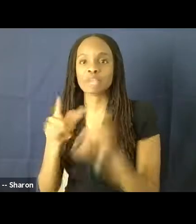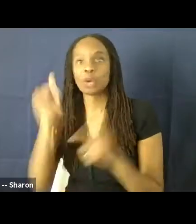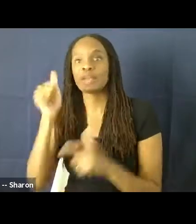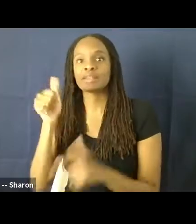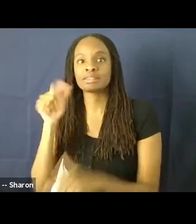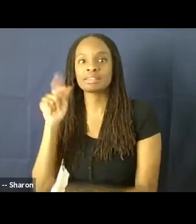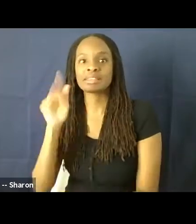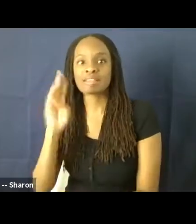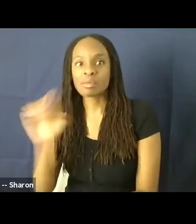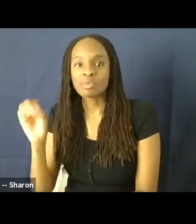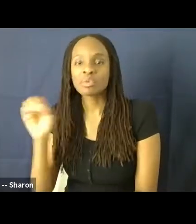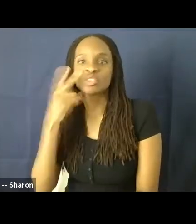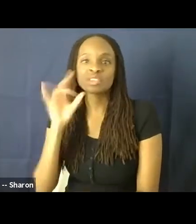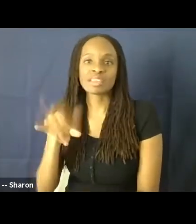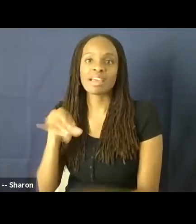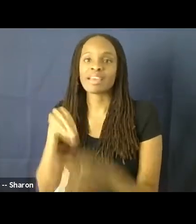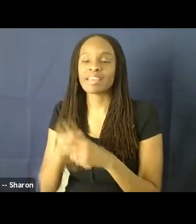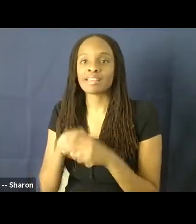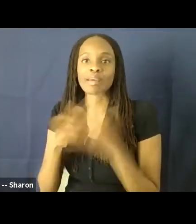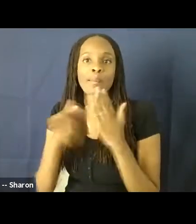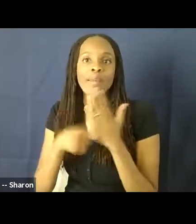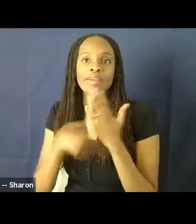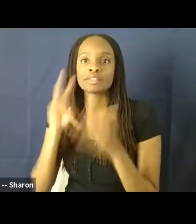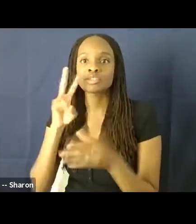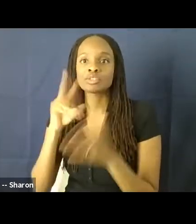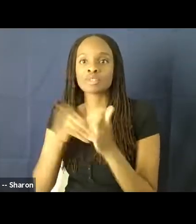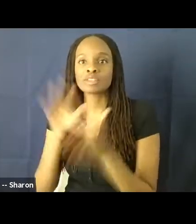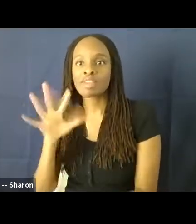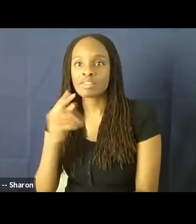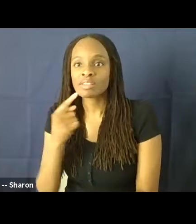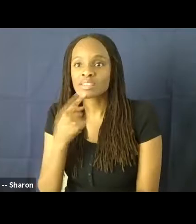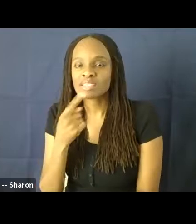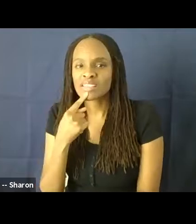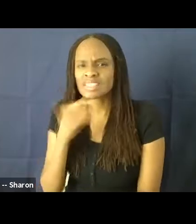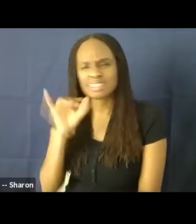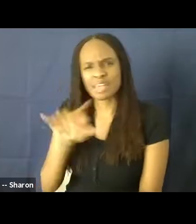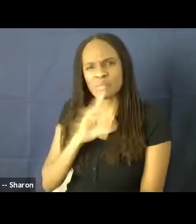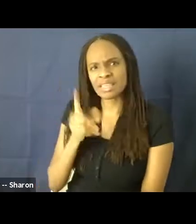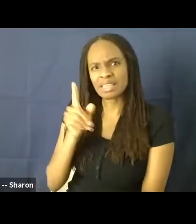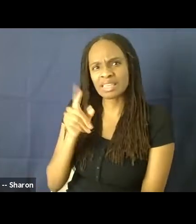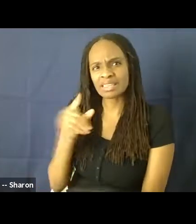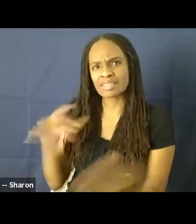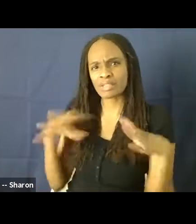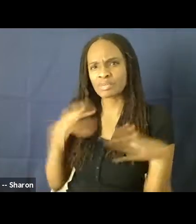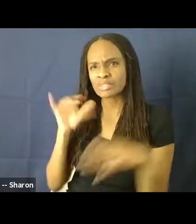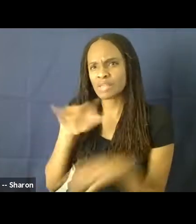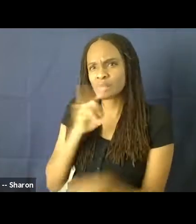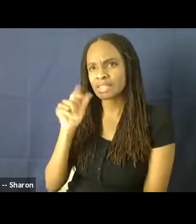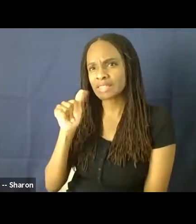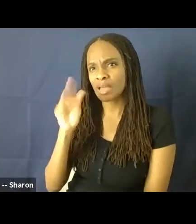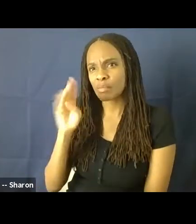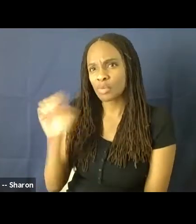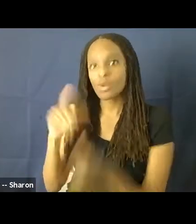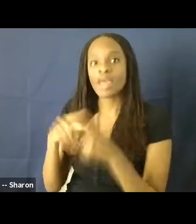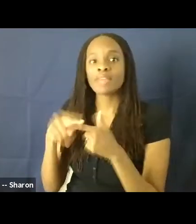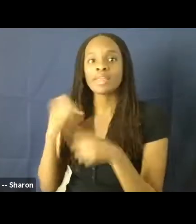GQ magazine in 2005 where they're saying, is it Hollywood's greatest taboo? And then here we have it in 1964 where